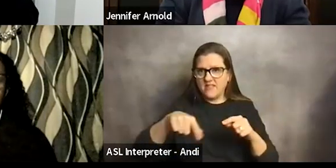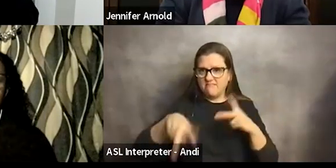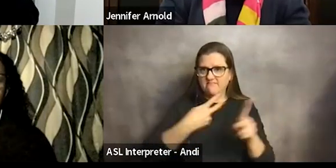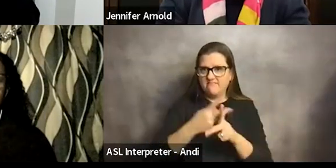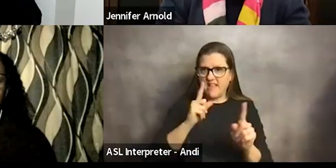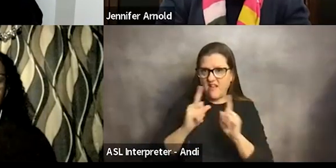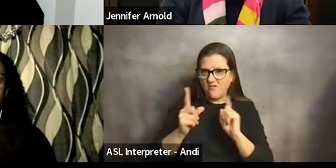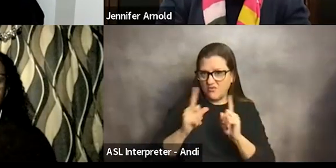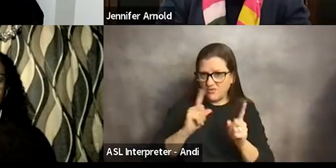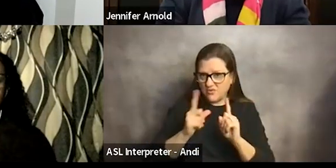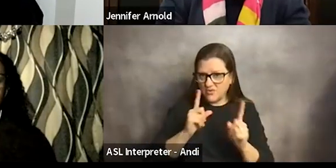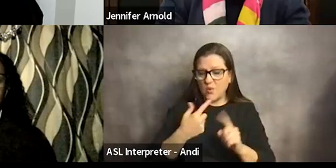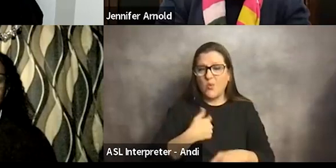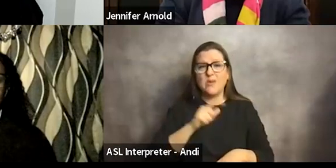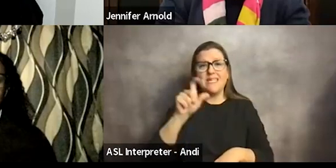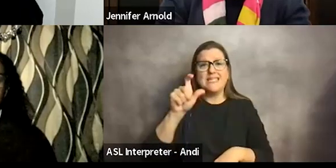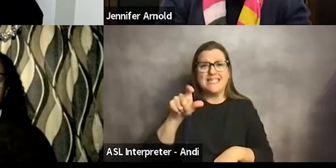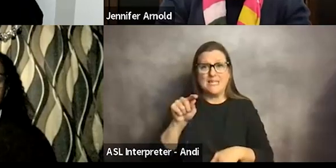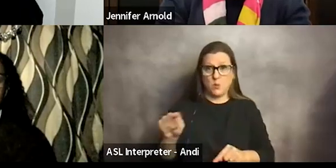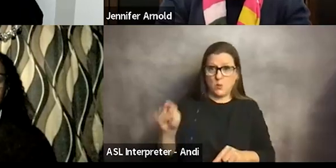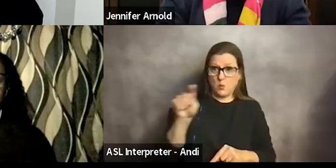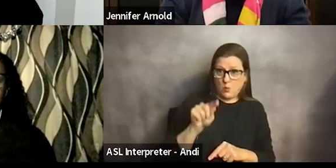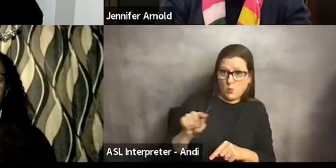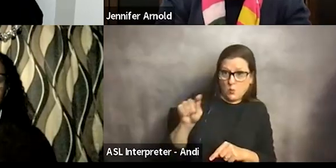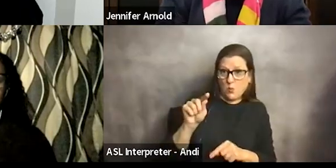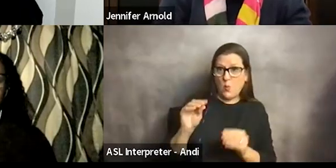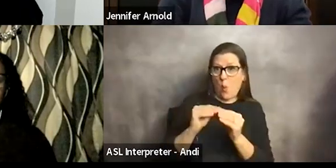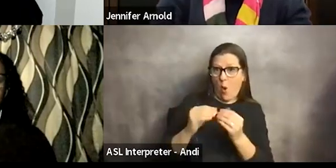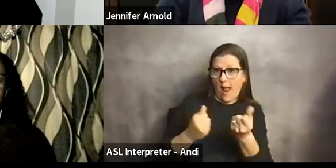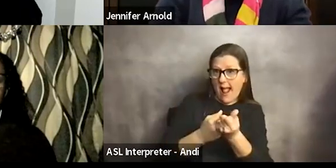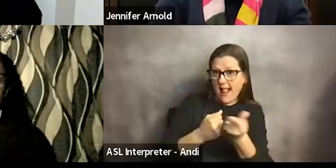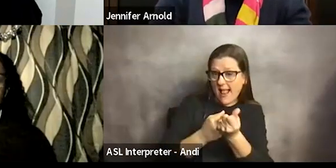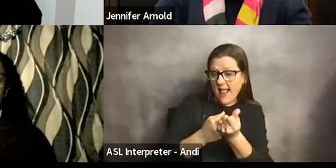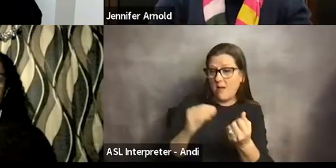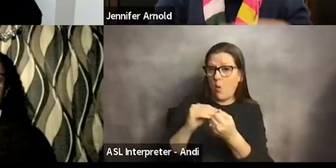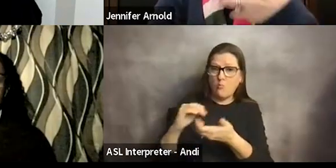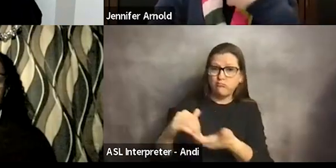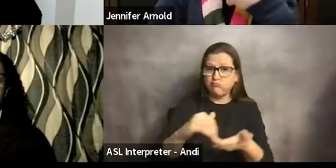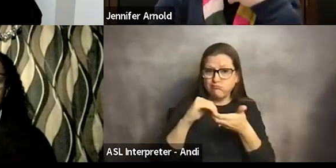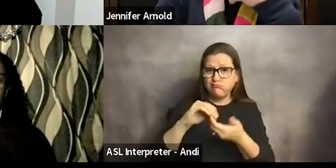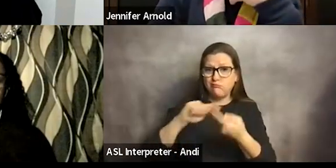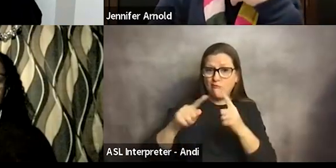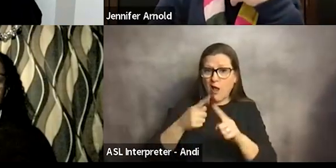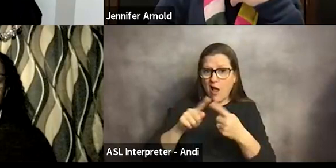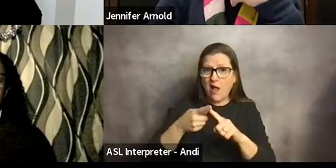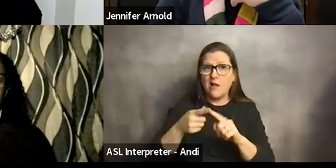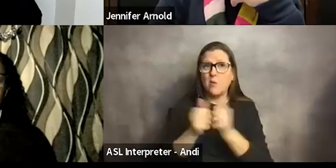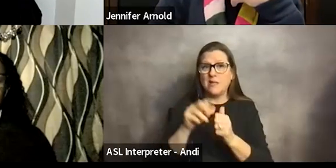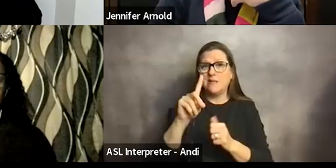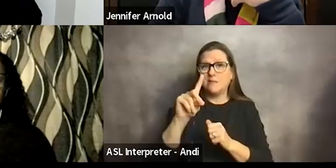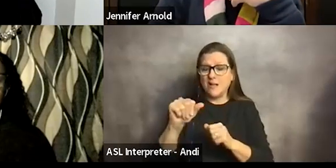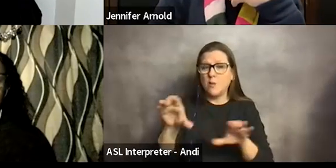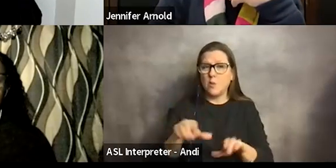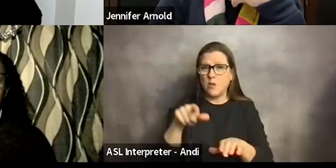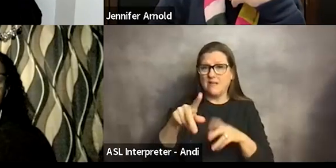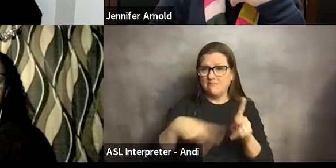And so we need you. We need more allies. We need accomplices. We need more people with disabilities doing this work so that we